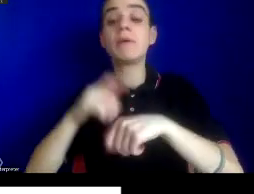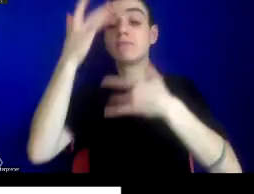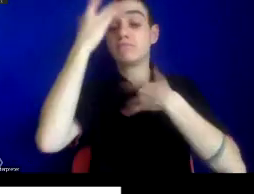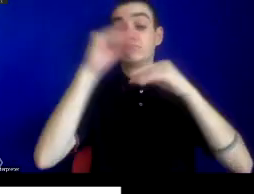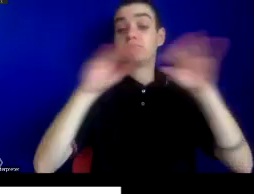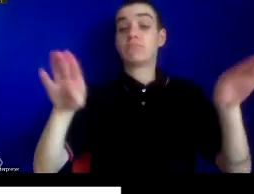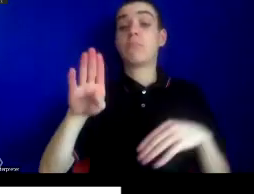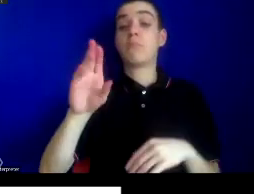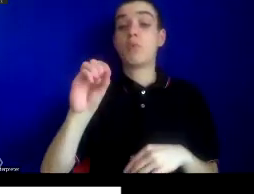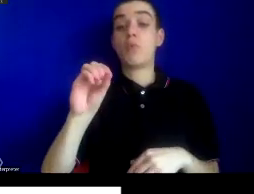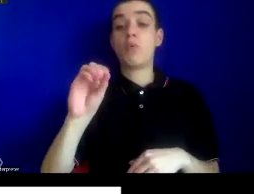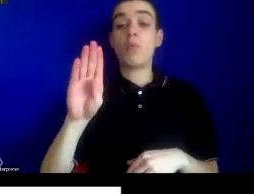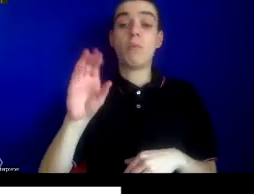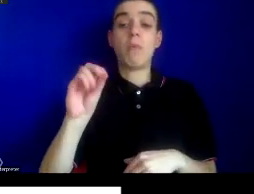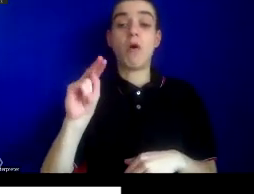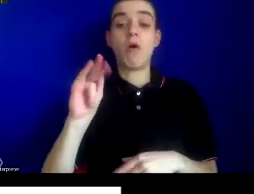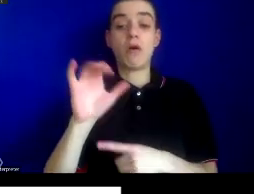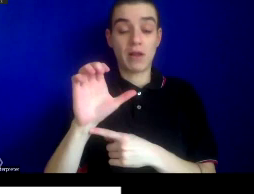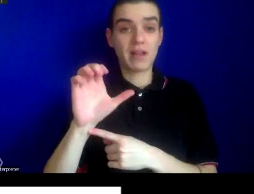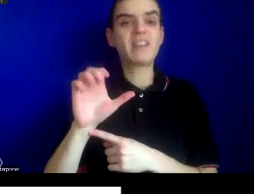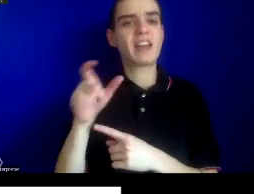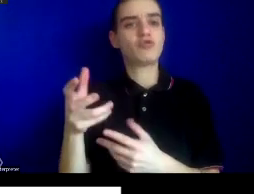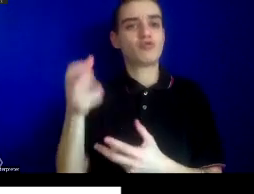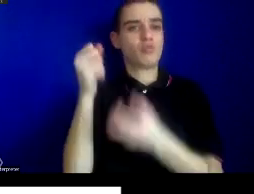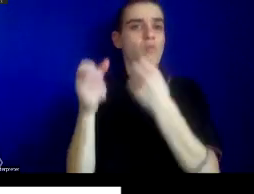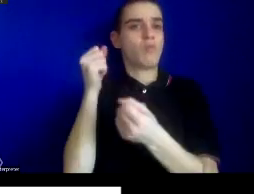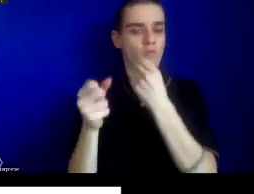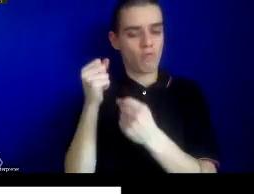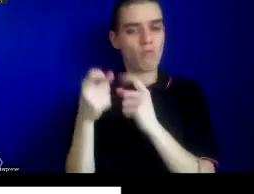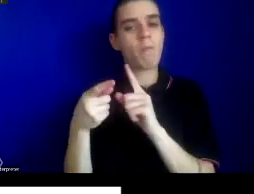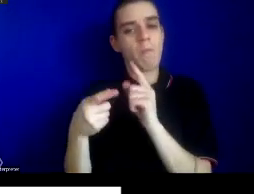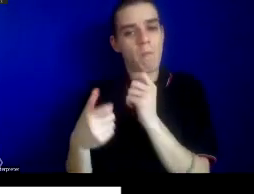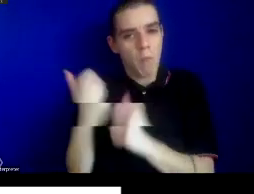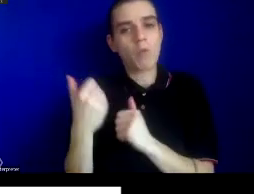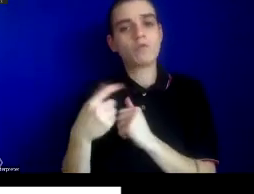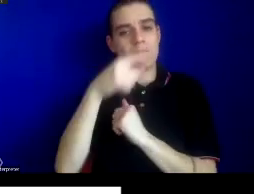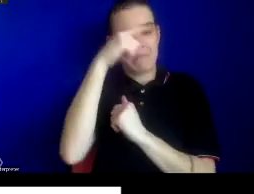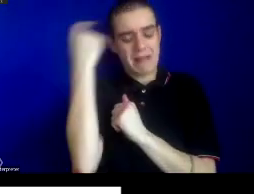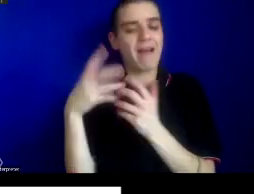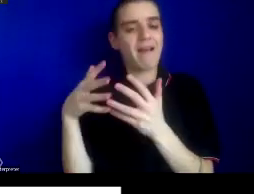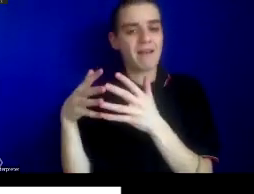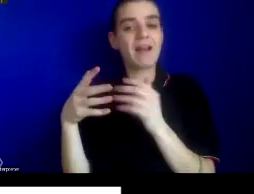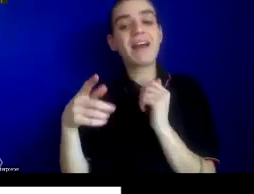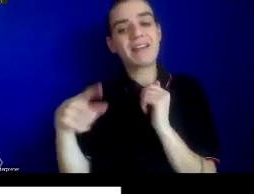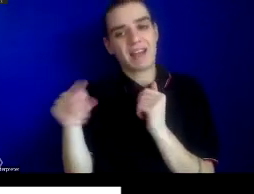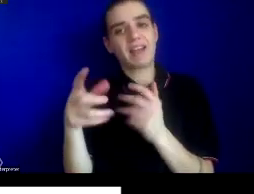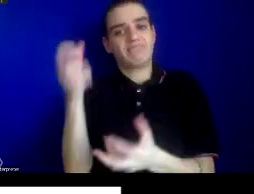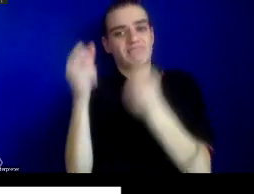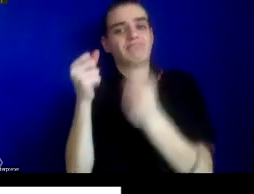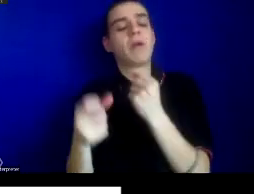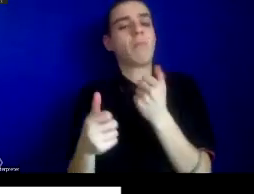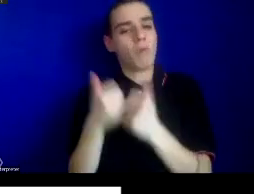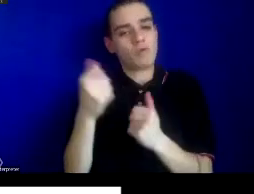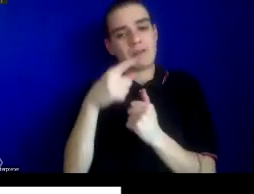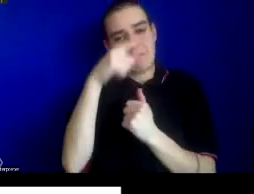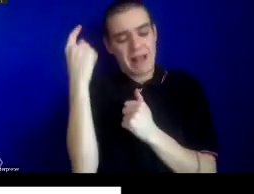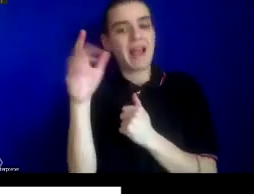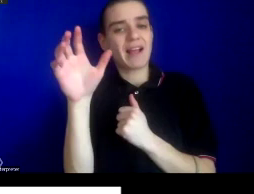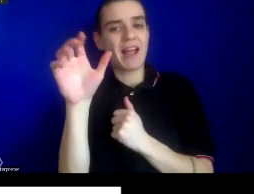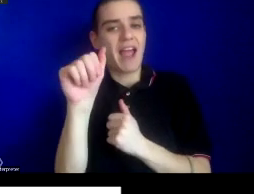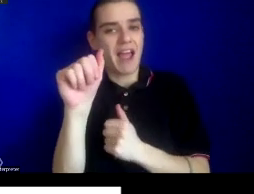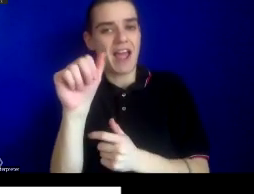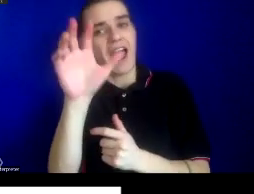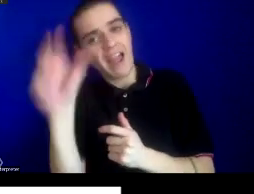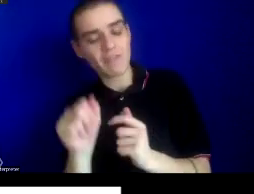quarantine and forced removal of most of the cities' Black African population to a racially segregated quarantine camp. And this camp